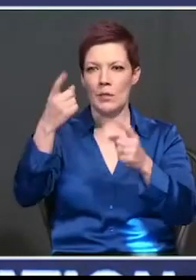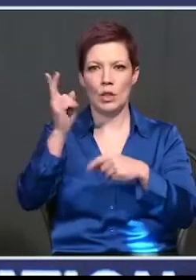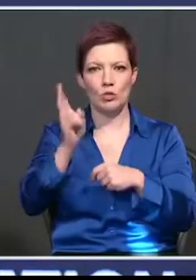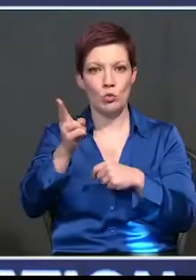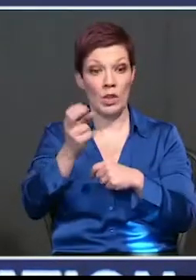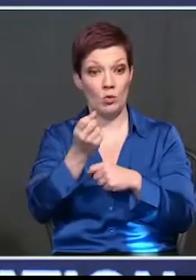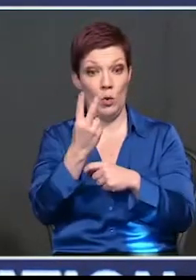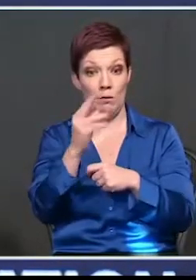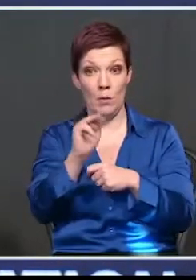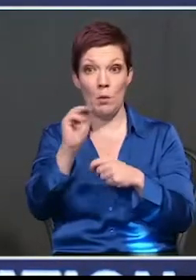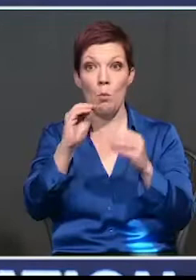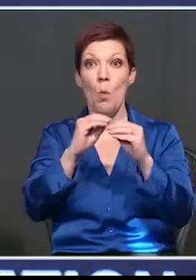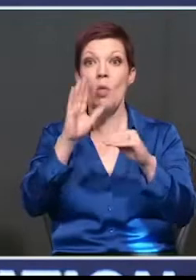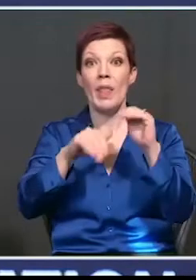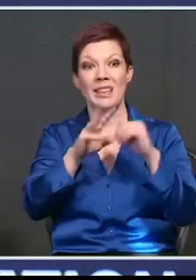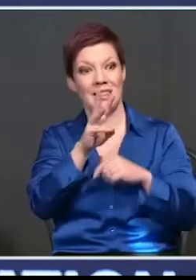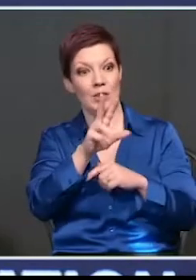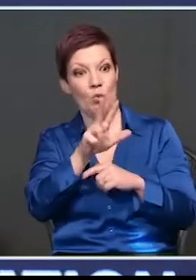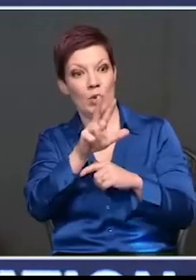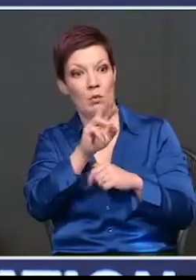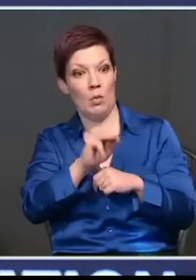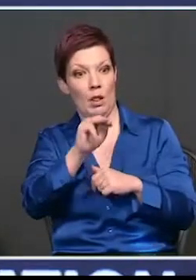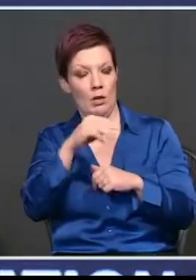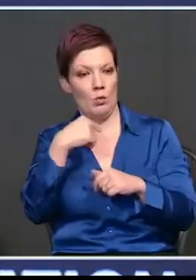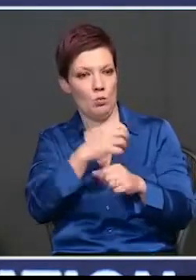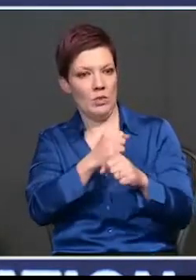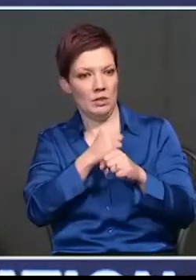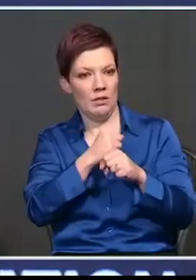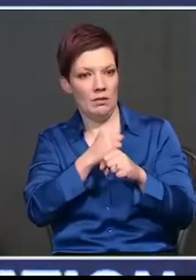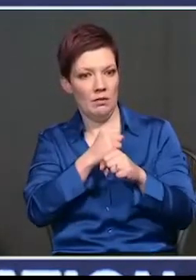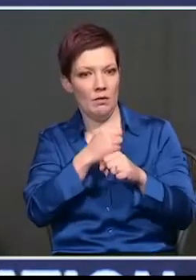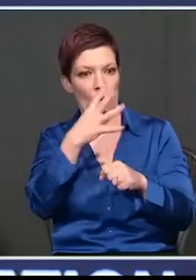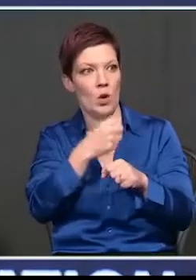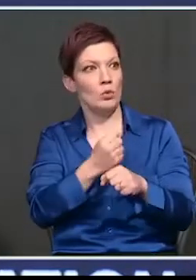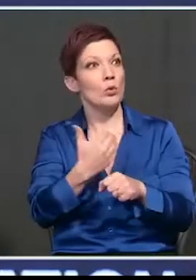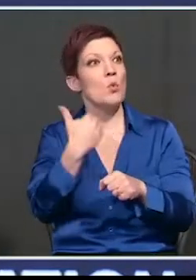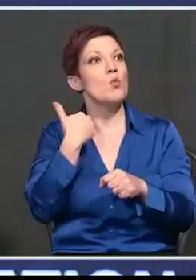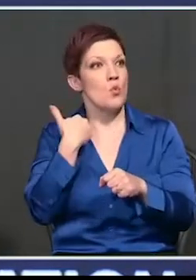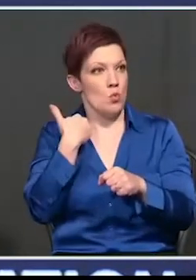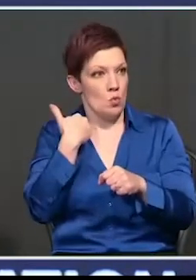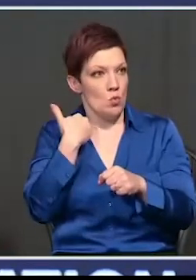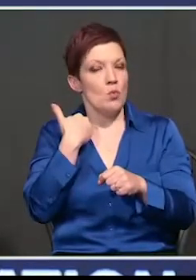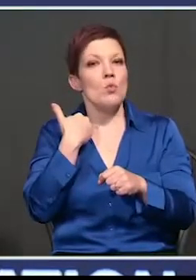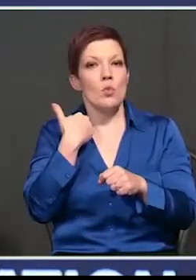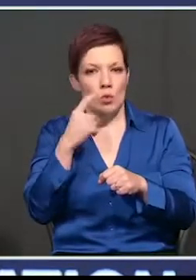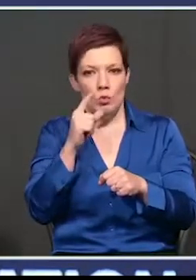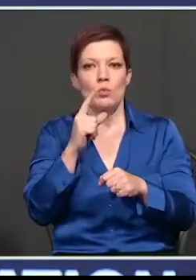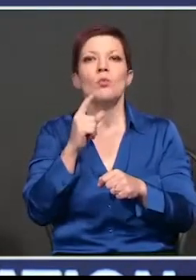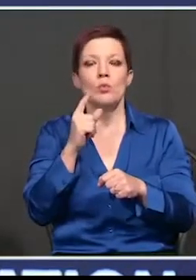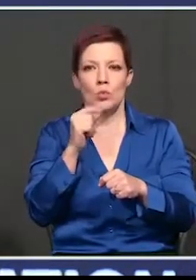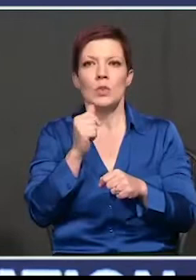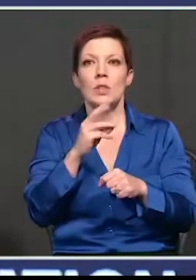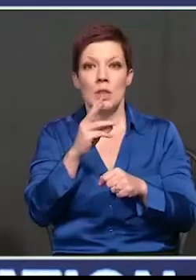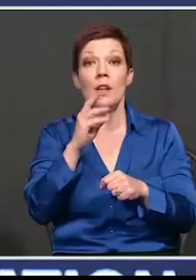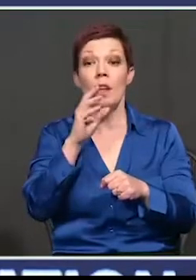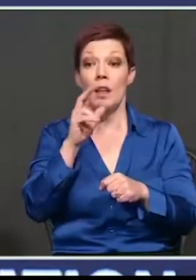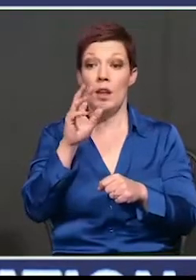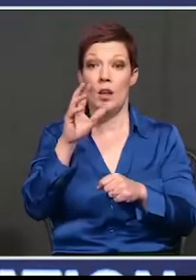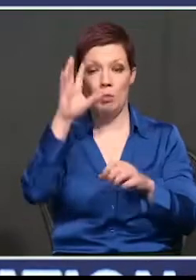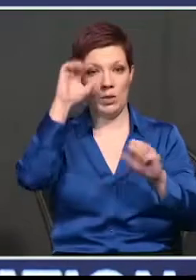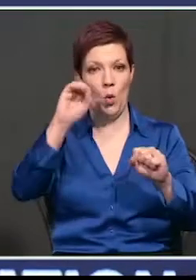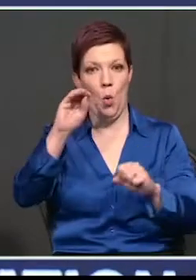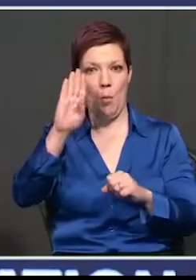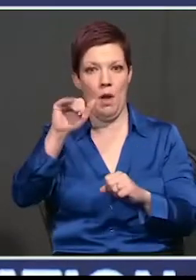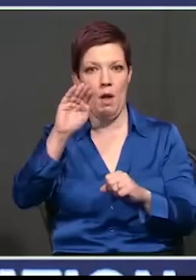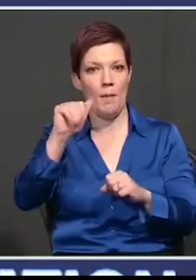million more than the 63 million we received four years ago. President Obama received 3 million less in